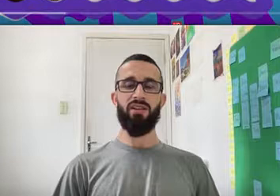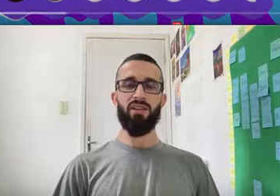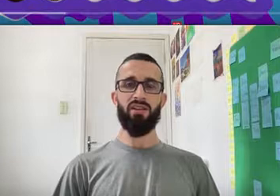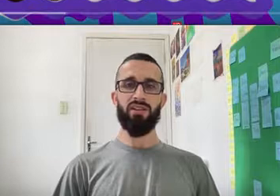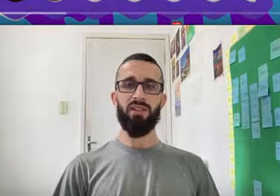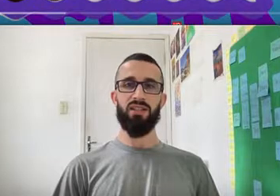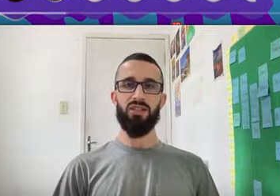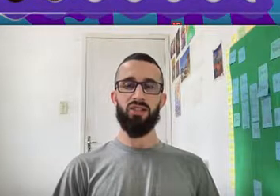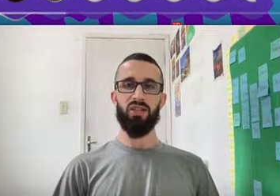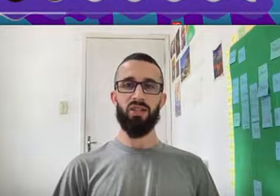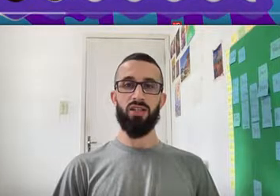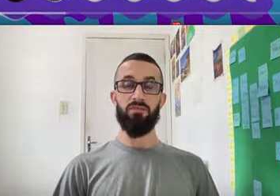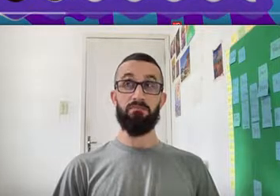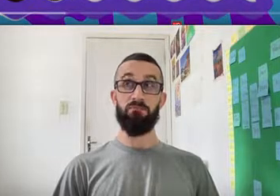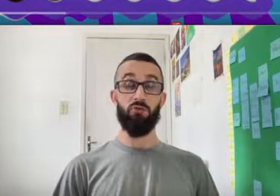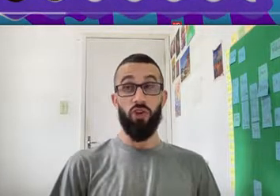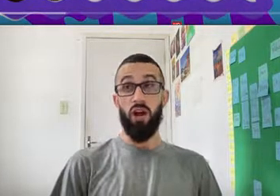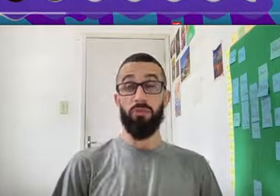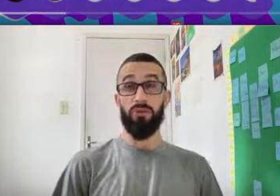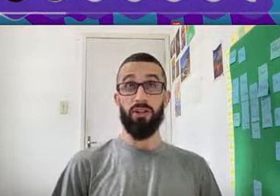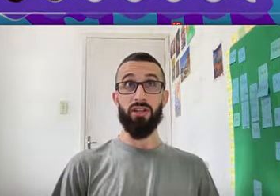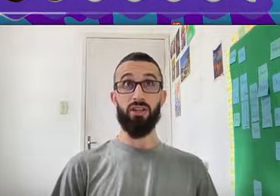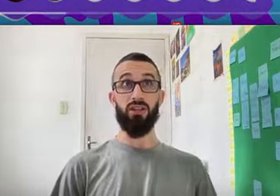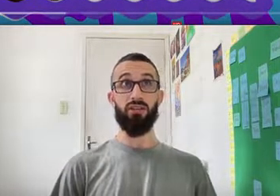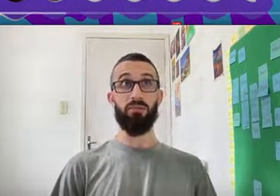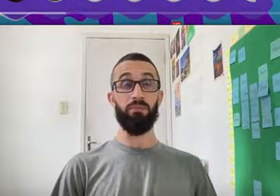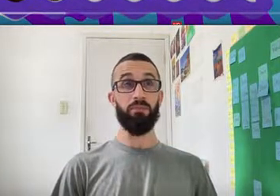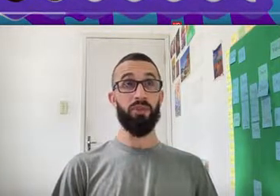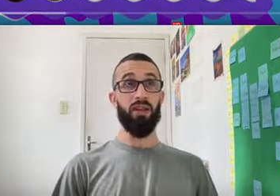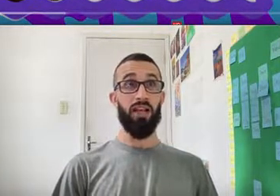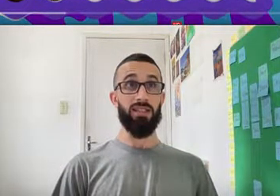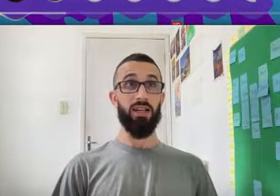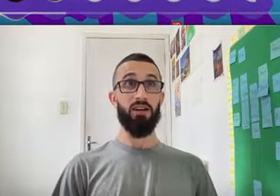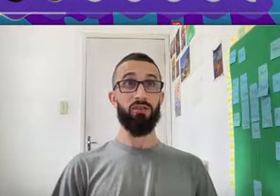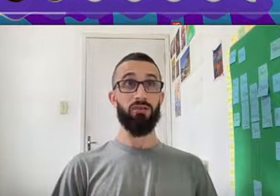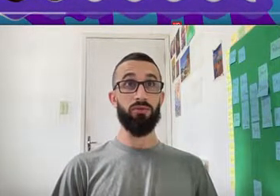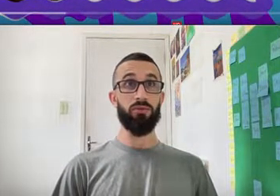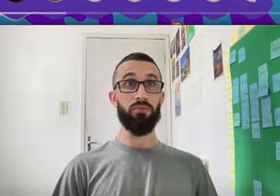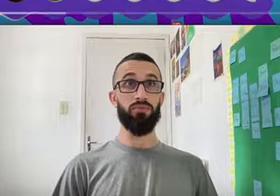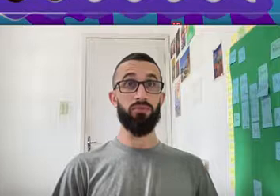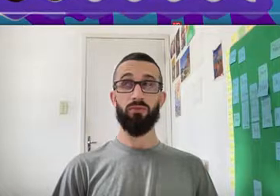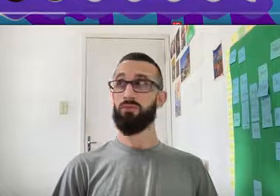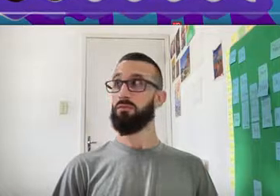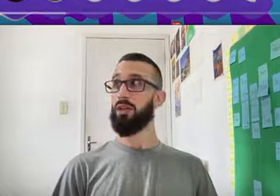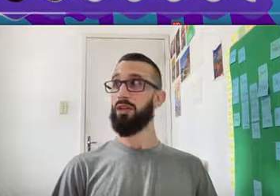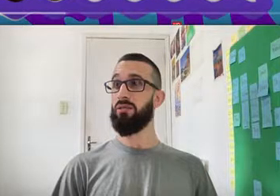Market Is Robbery Assalto